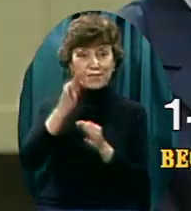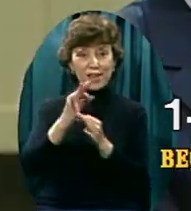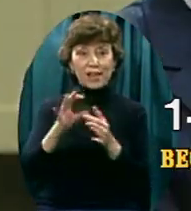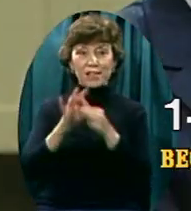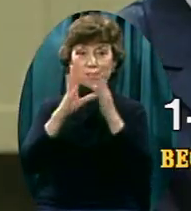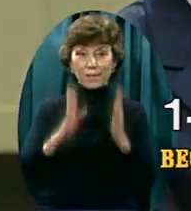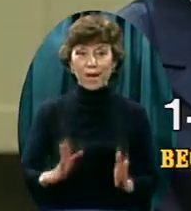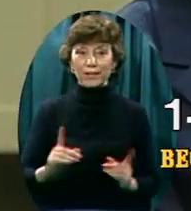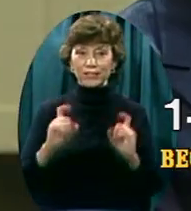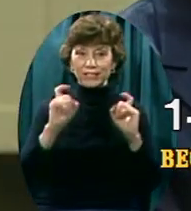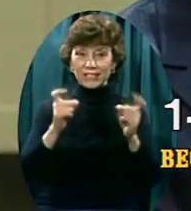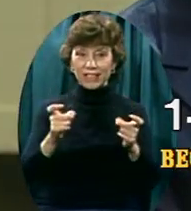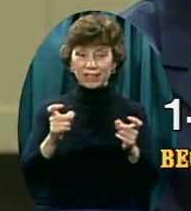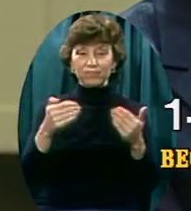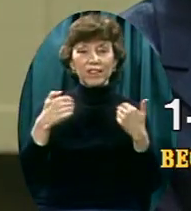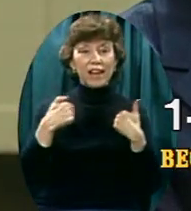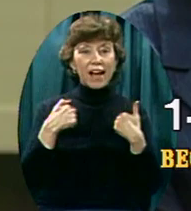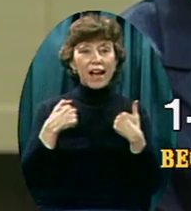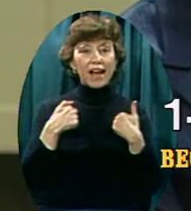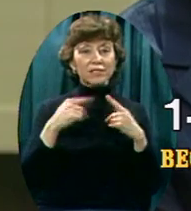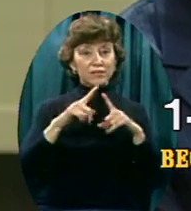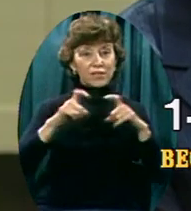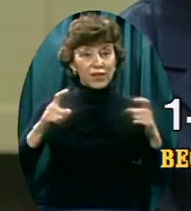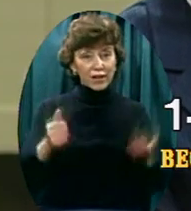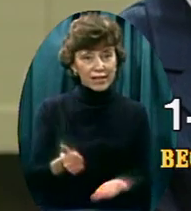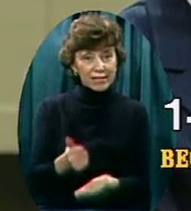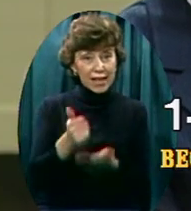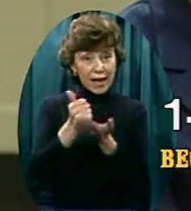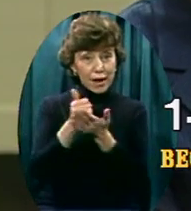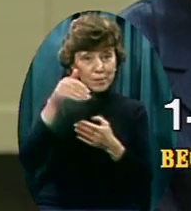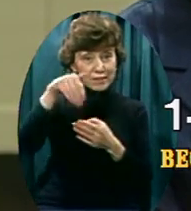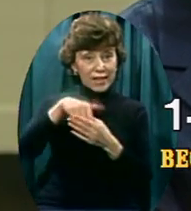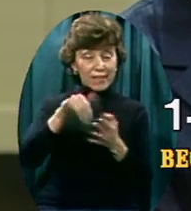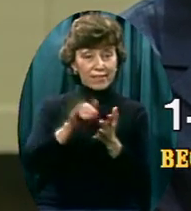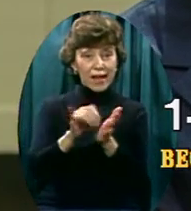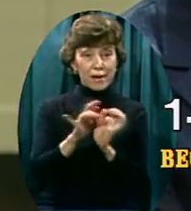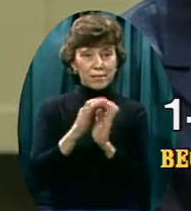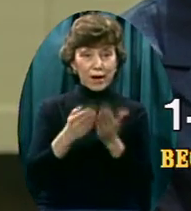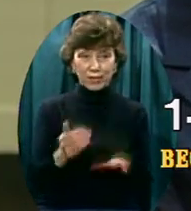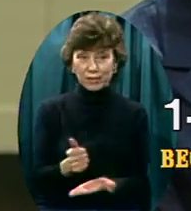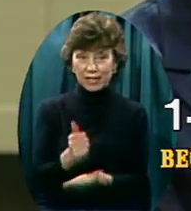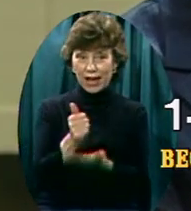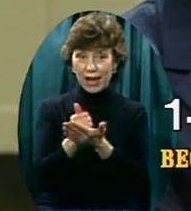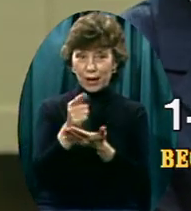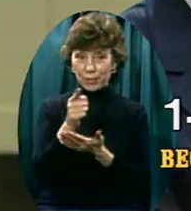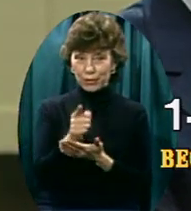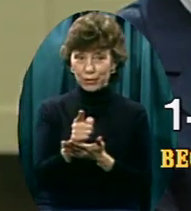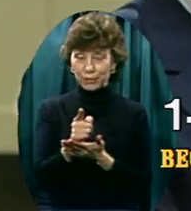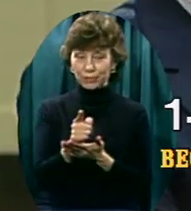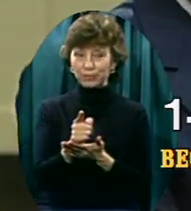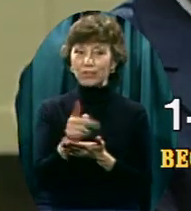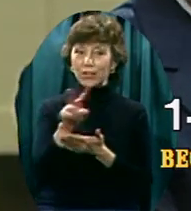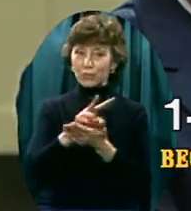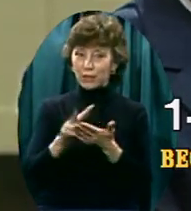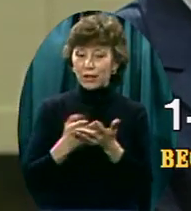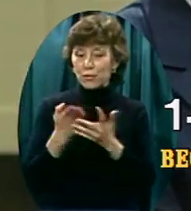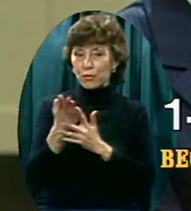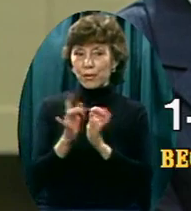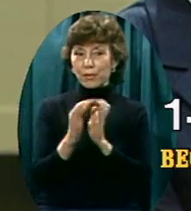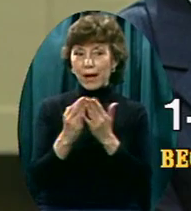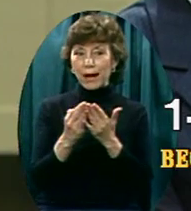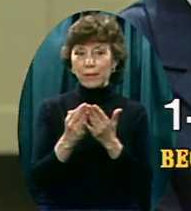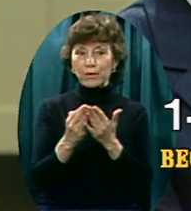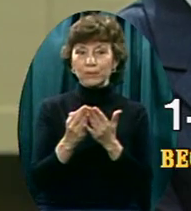Our Bible Pathways for Old Time Gospel Hour to help you read something from the Scriptures with comments for every day of the year. And then